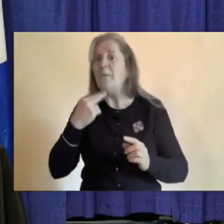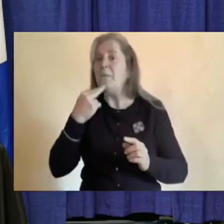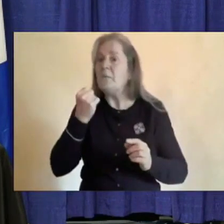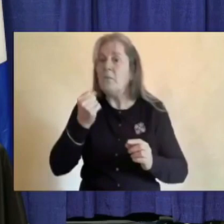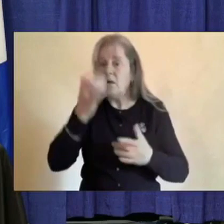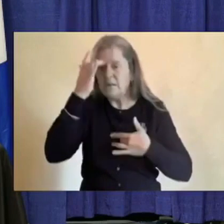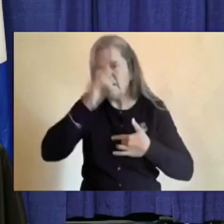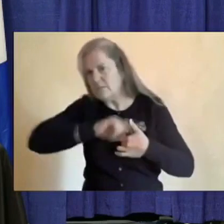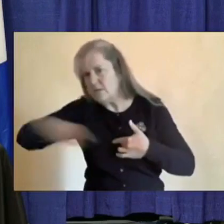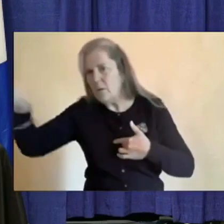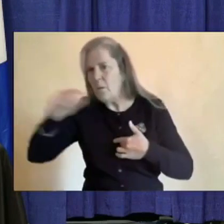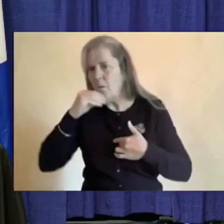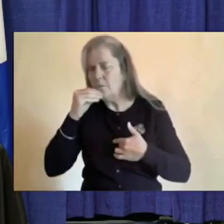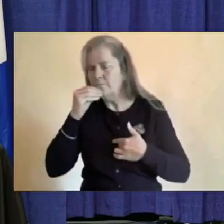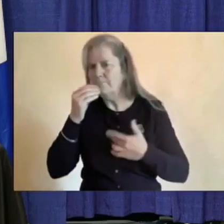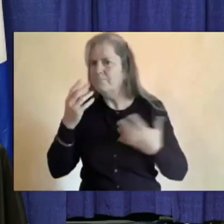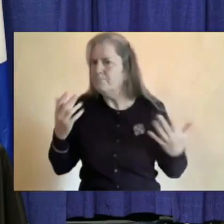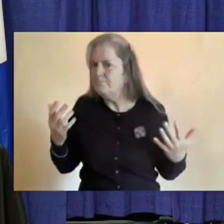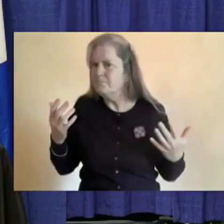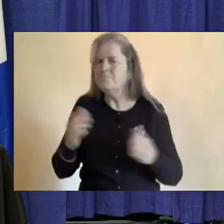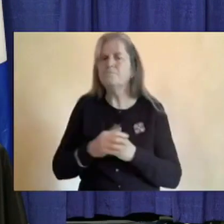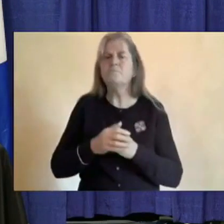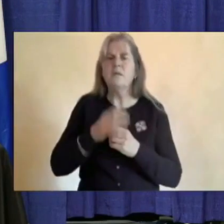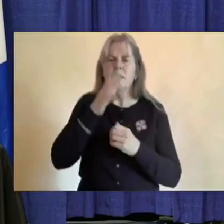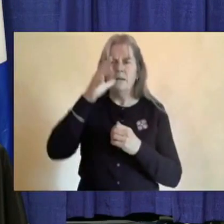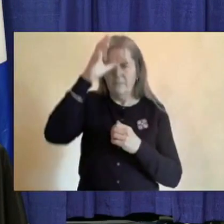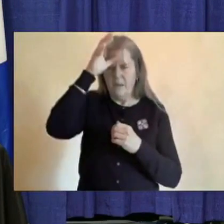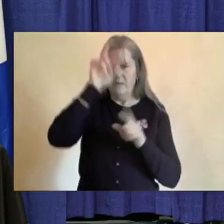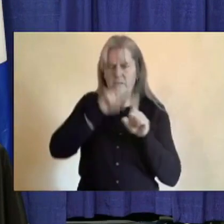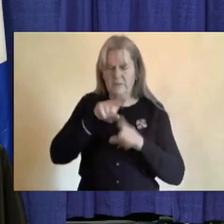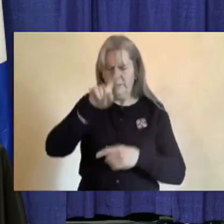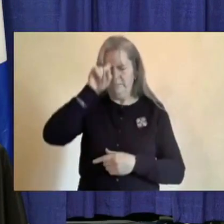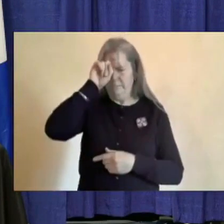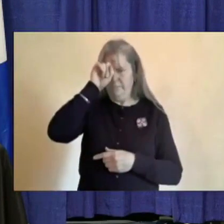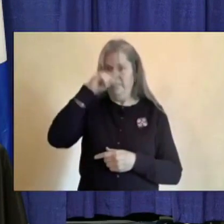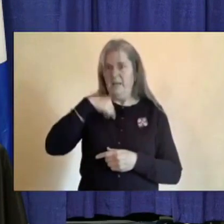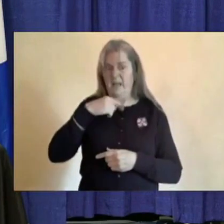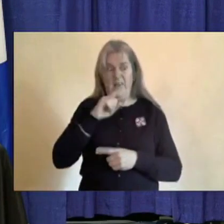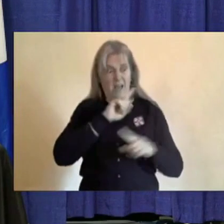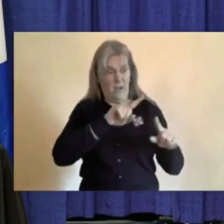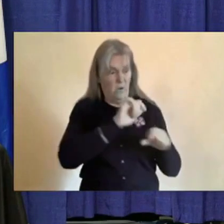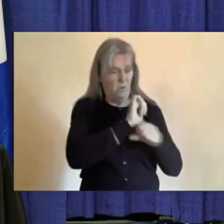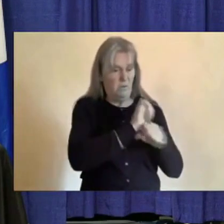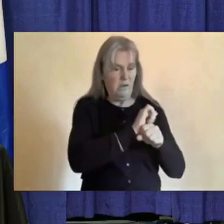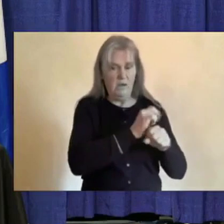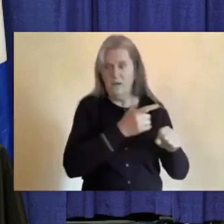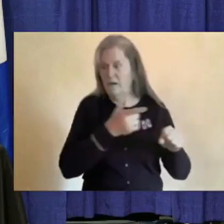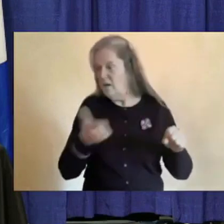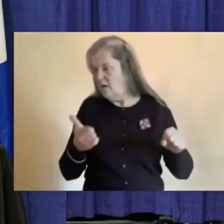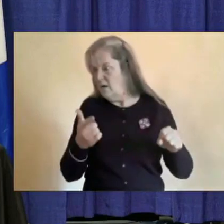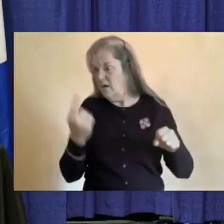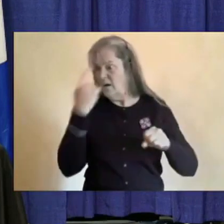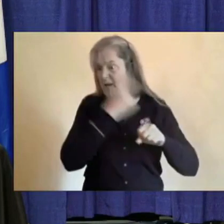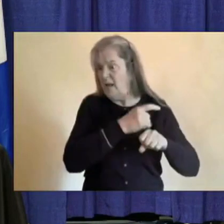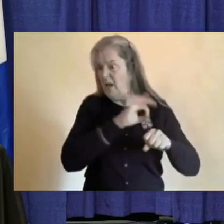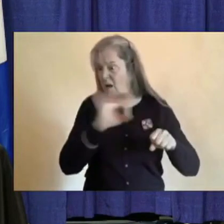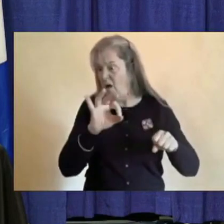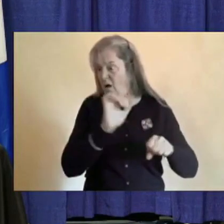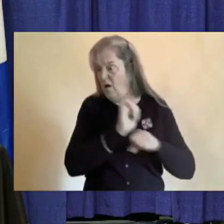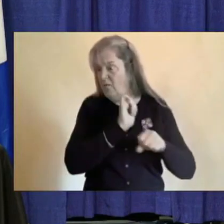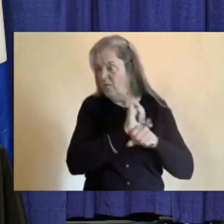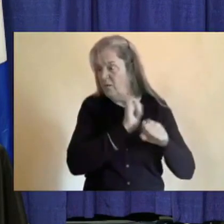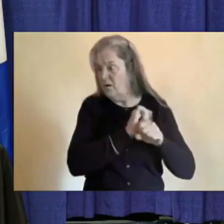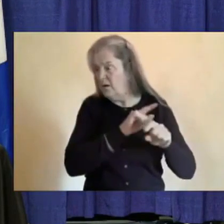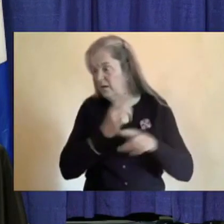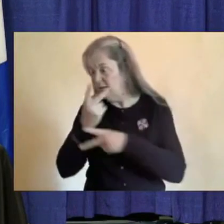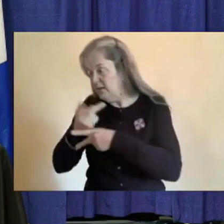parents wondering about what happens when they themselves need to be at work and are reluctant to take yet another day of sick leave, or even if there